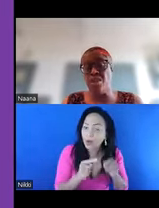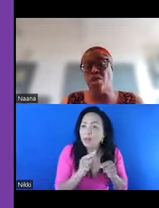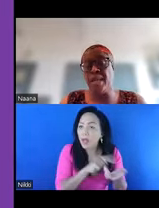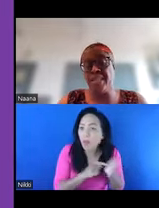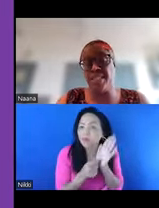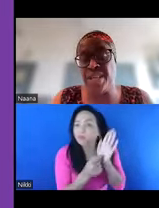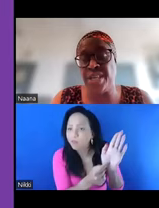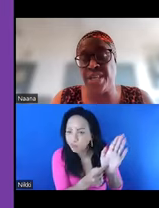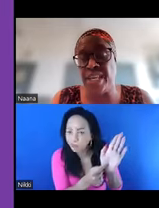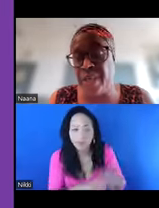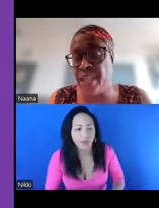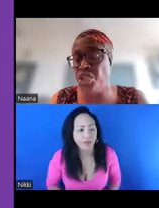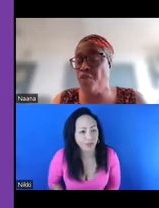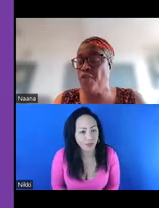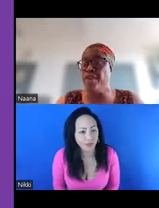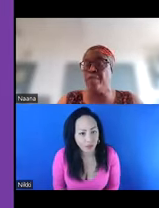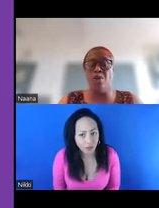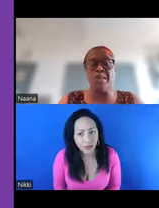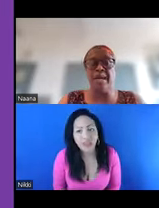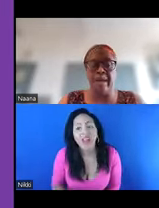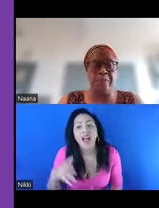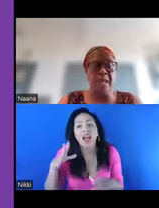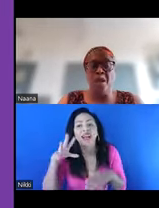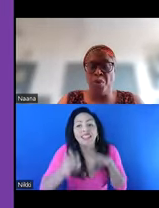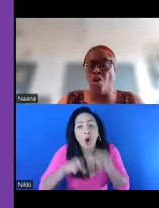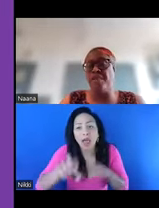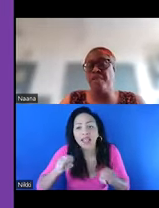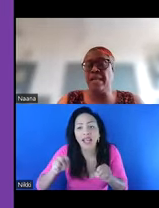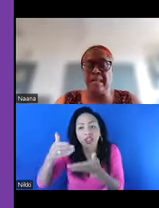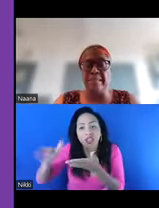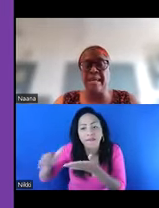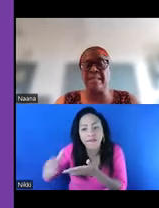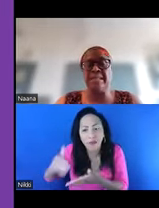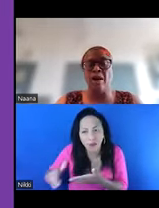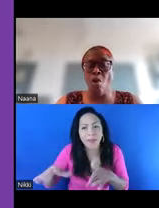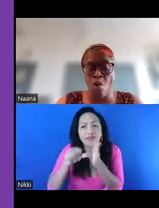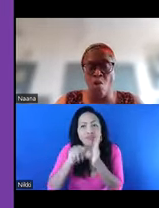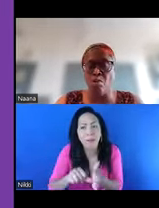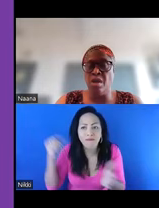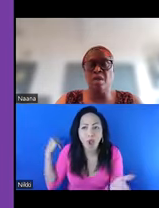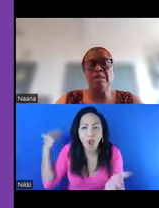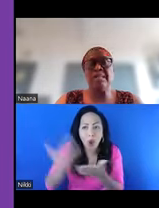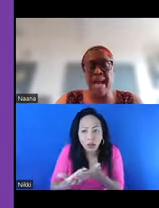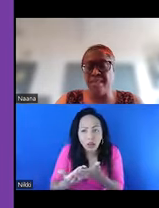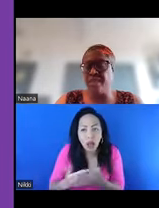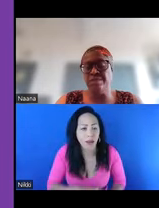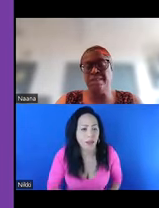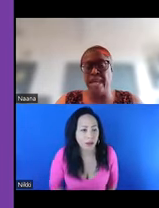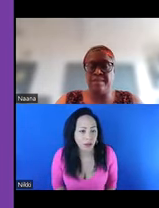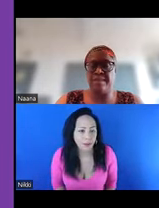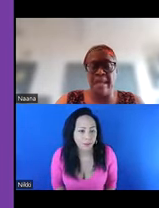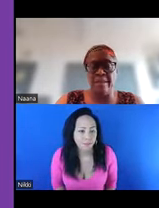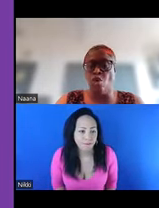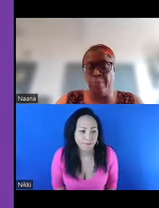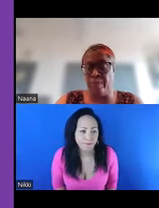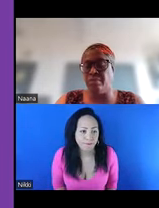Whilst decolonization has been an issue for a very long time, we are very clear that the whole sad